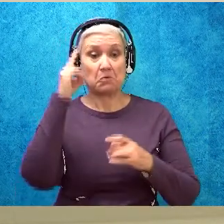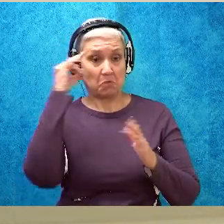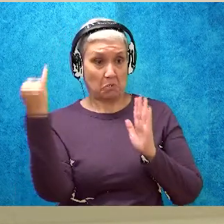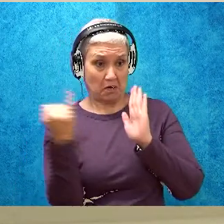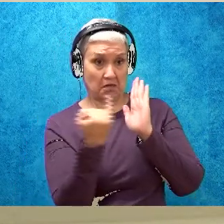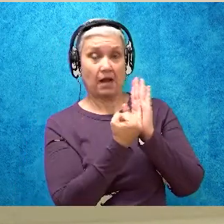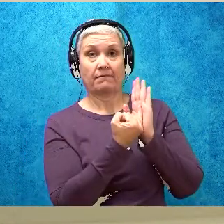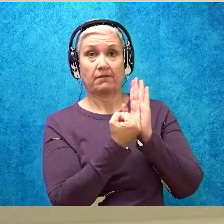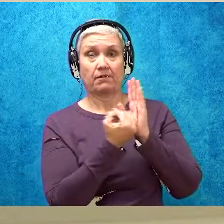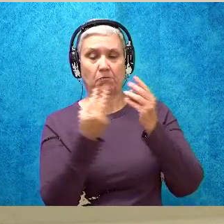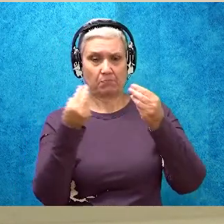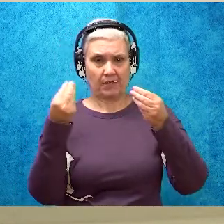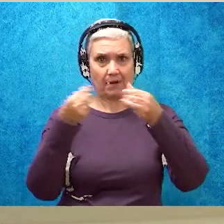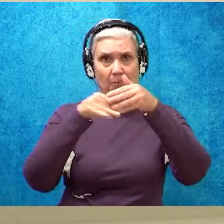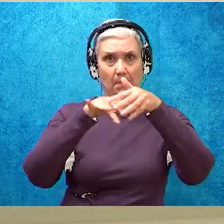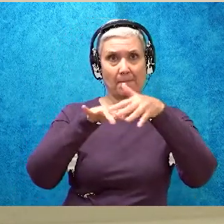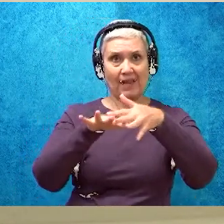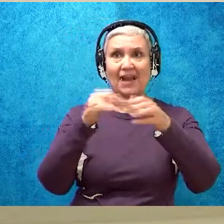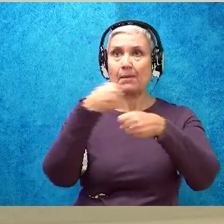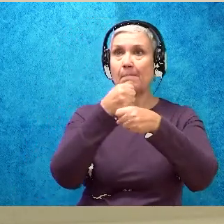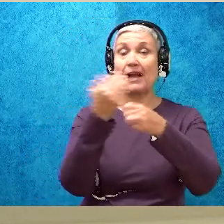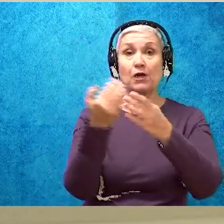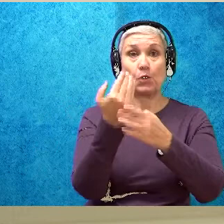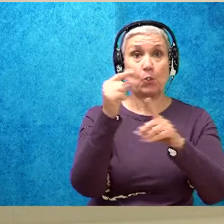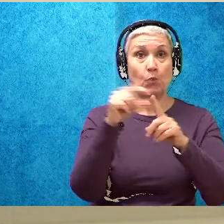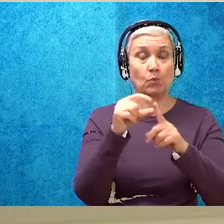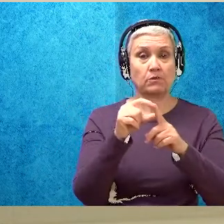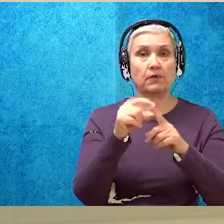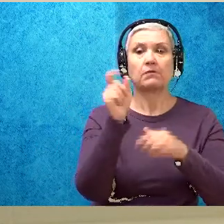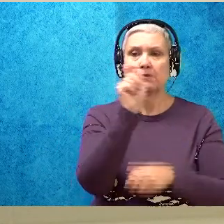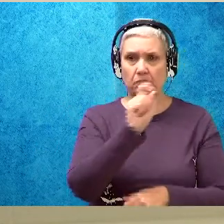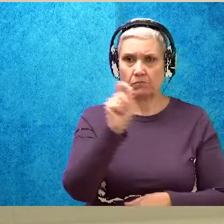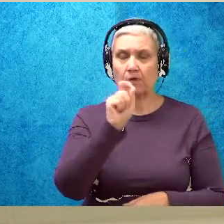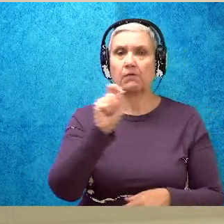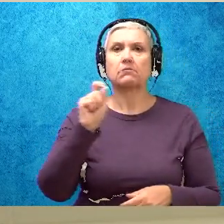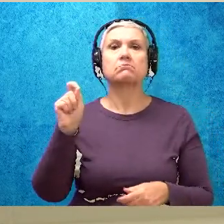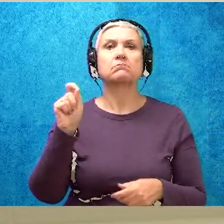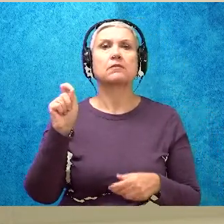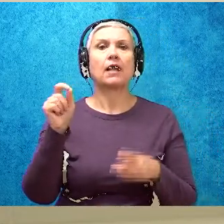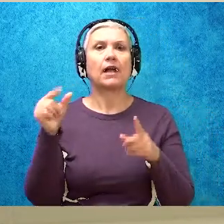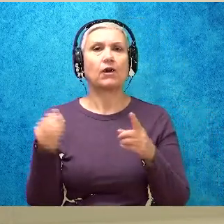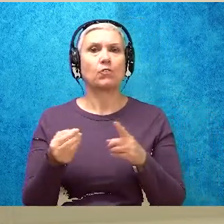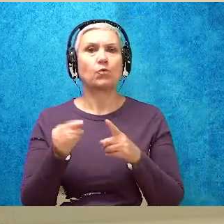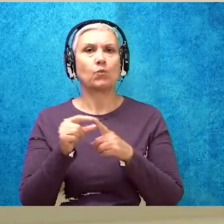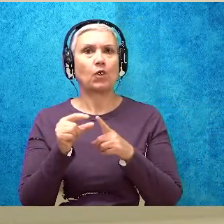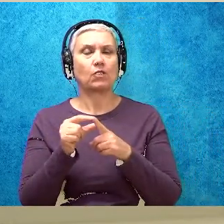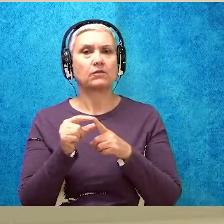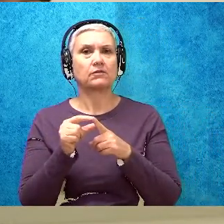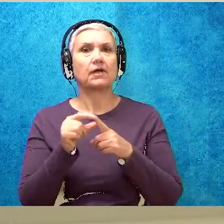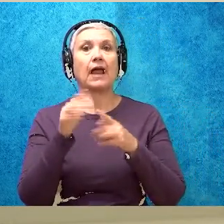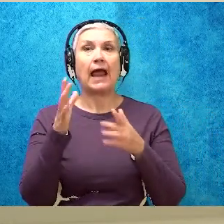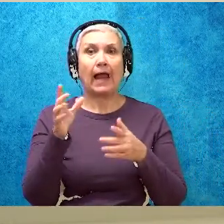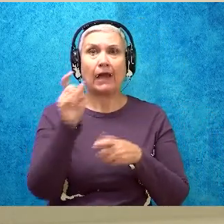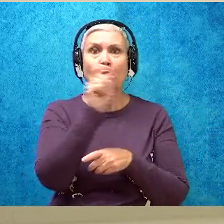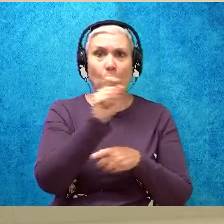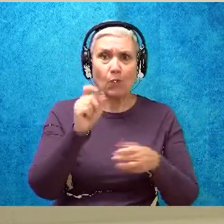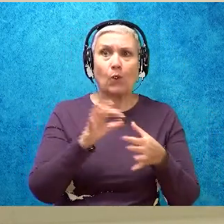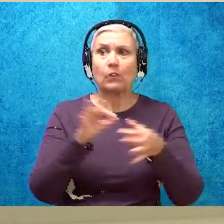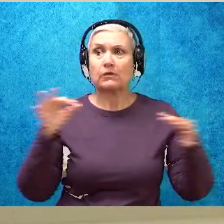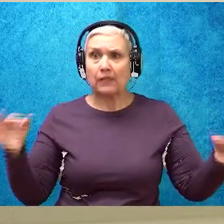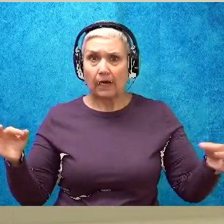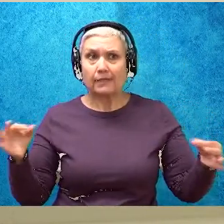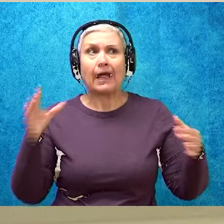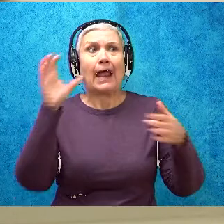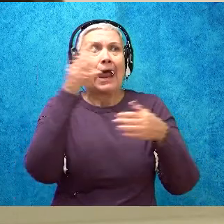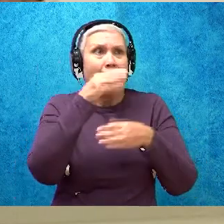blend words. You've been able to write words. And you've been able to write sentences. And you've used all that to read a